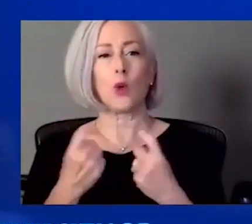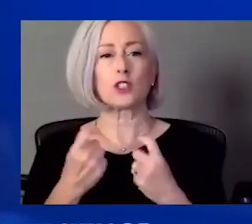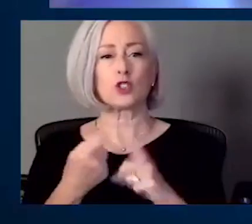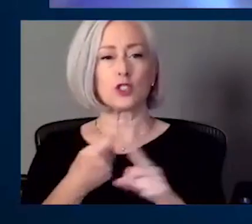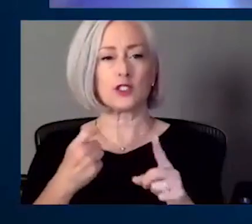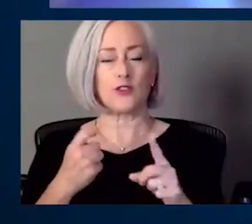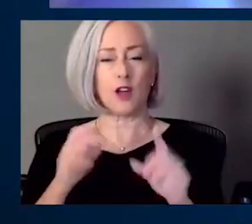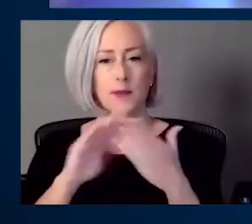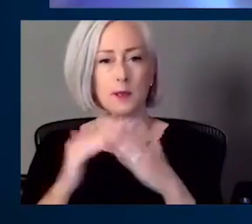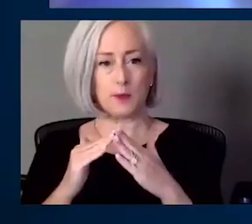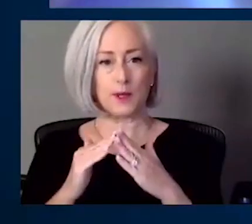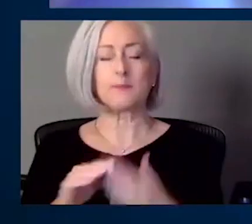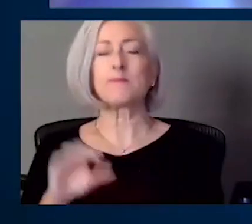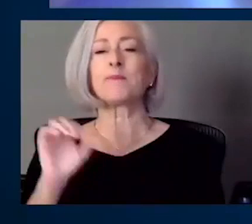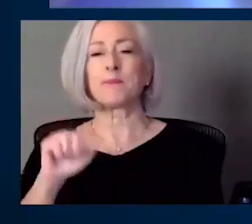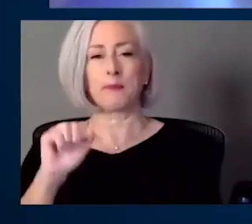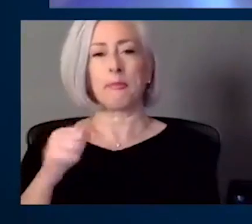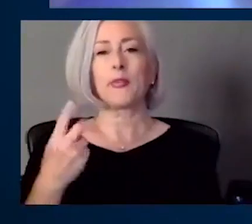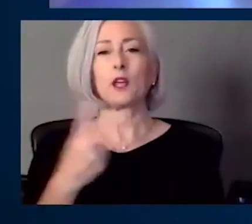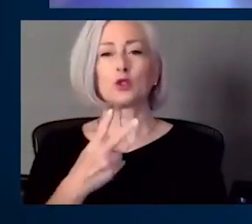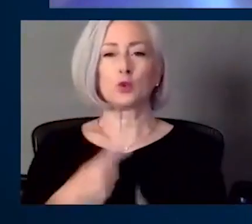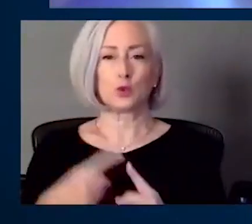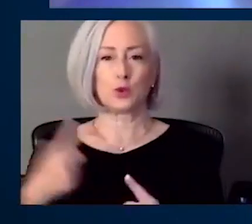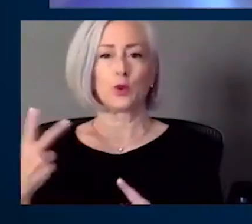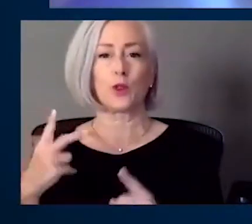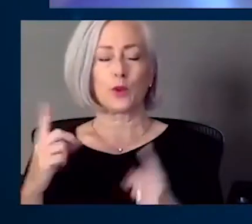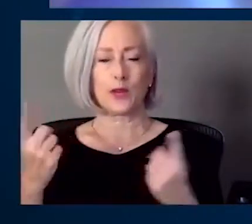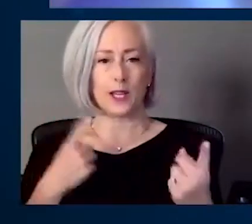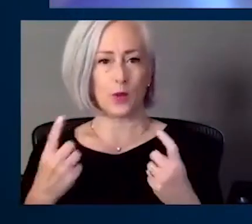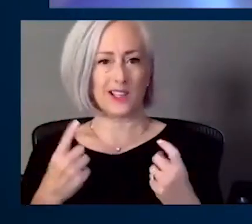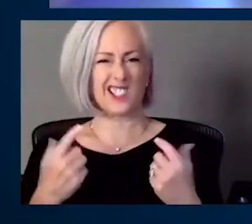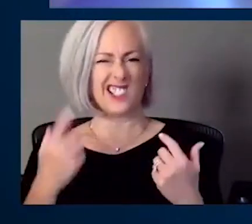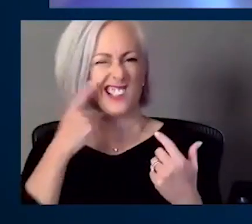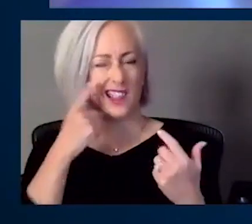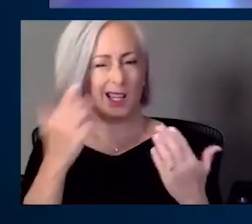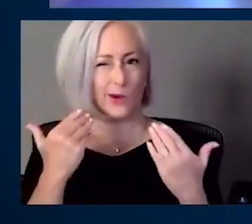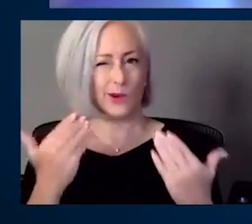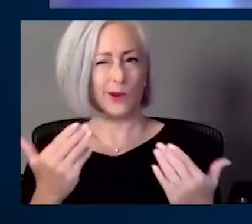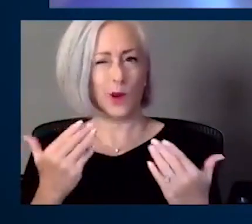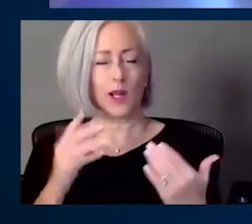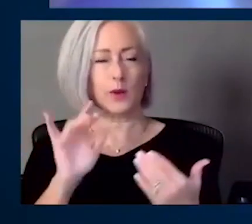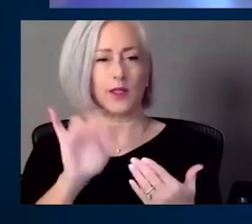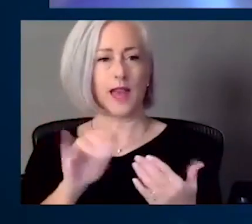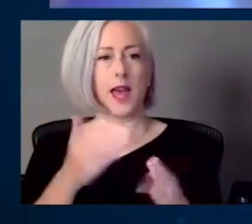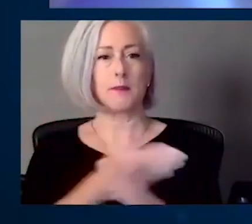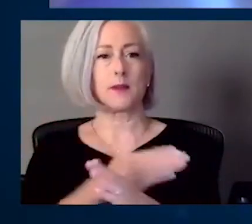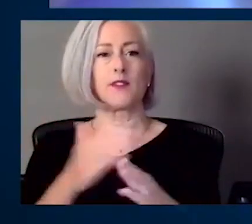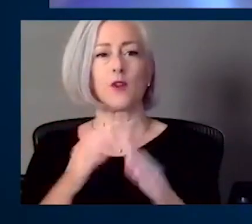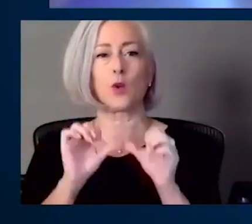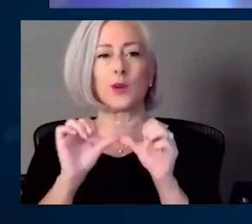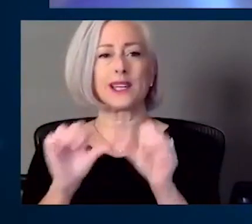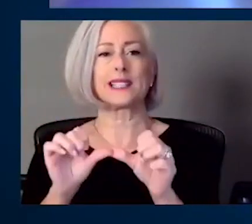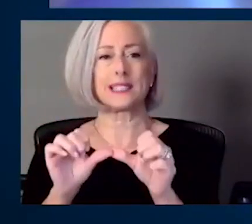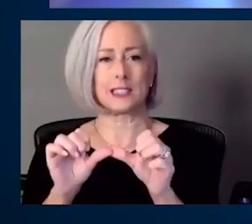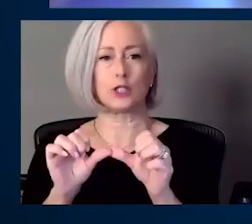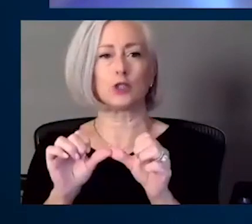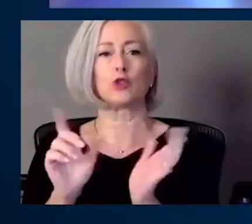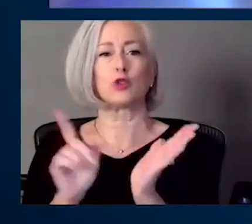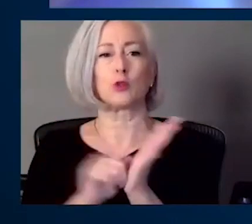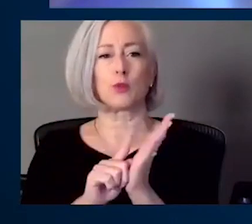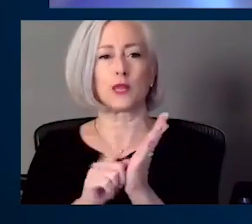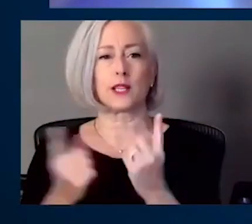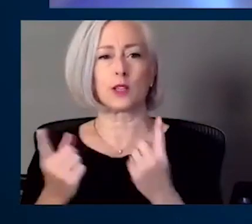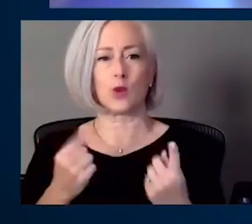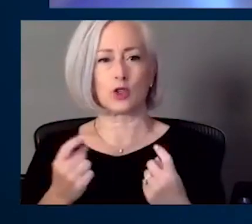We do. We have two or three, and I think that they're good ones. So we're going to go ahead and do those before we proceed to our printed ones. Erin wants to know, are the